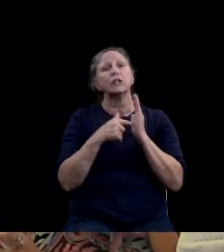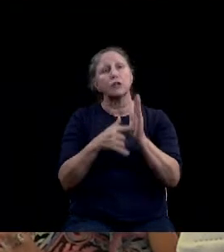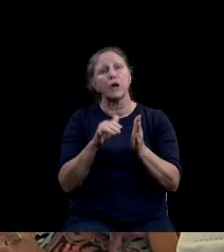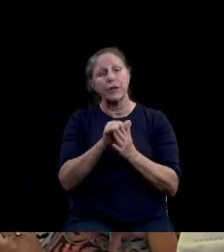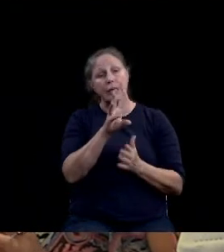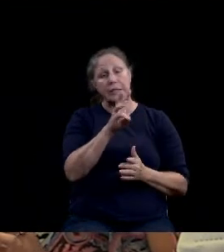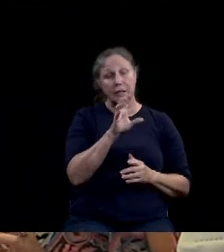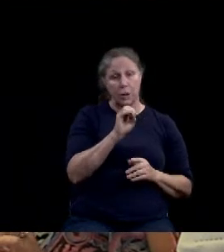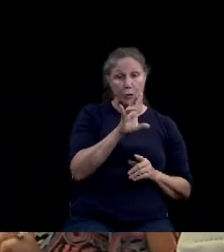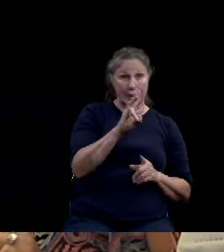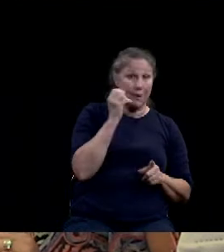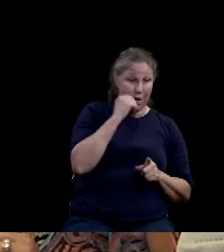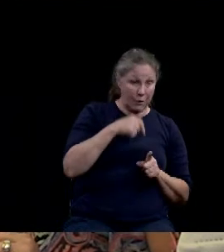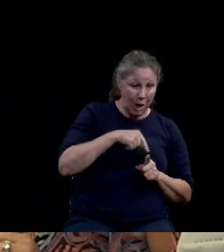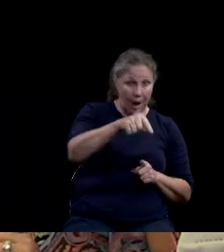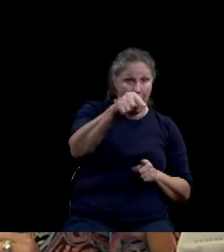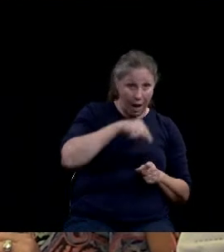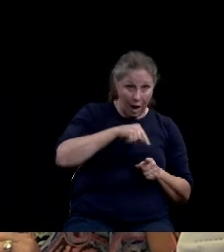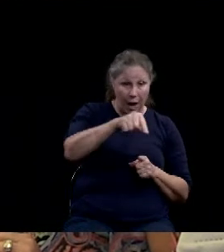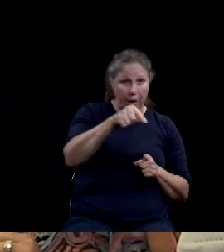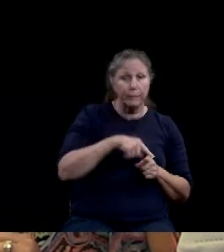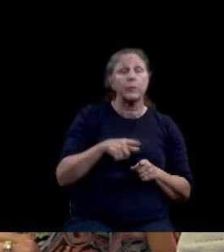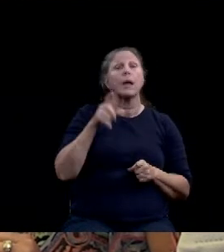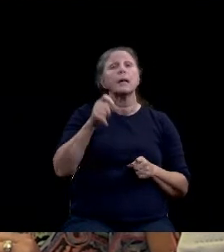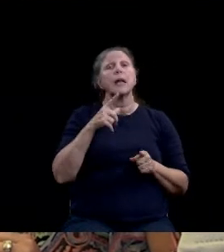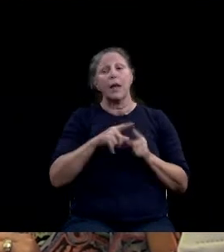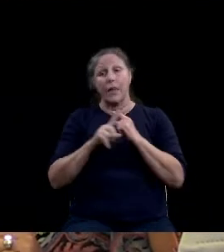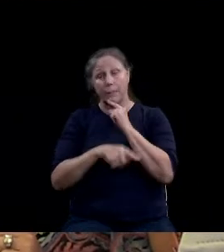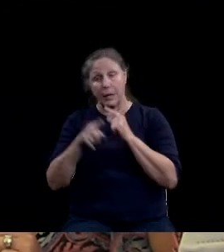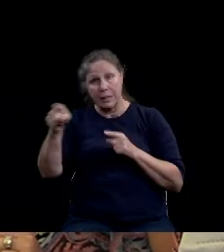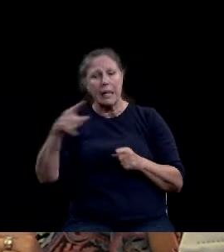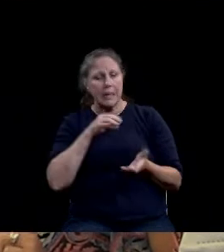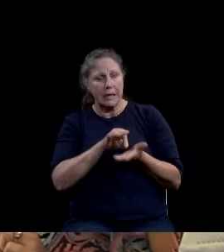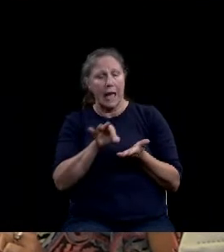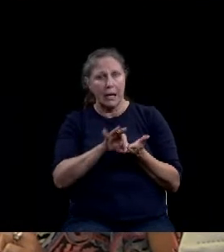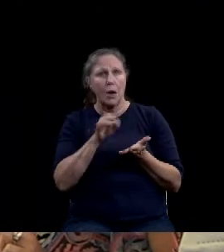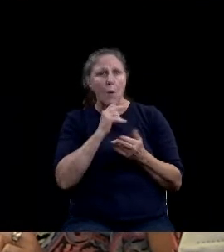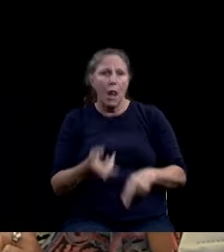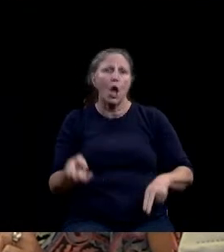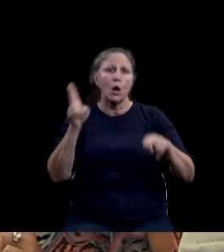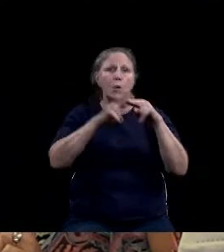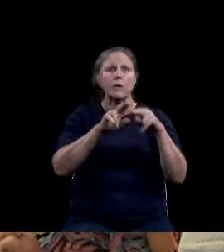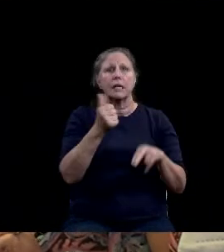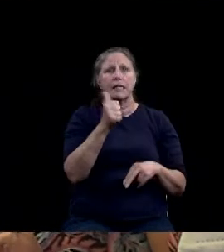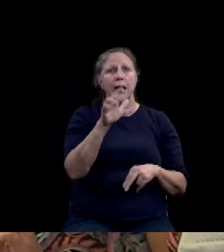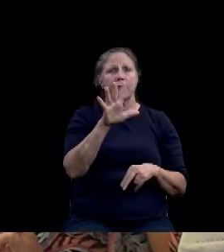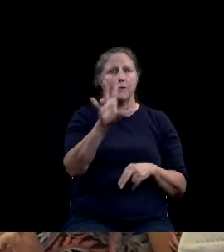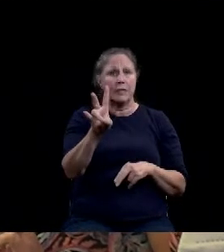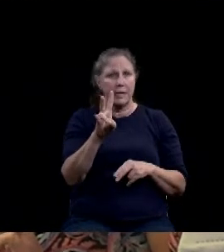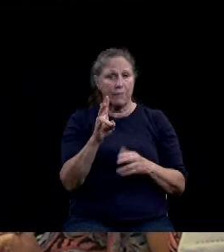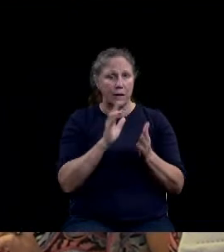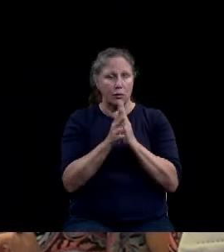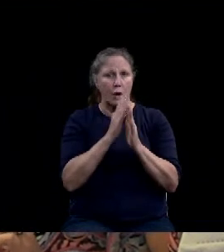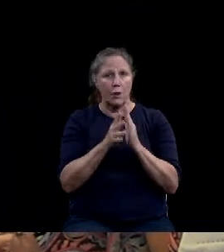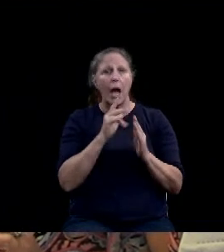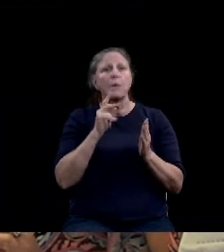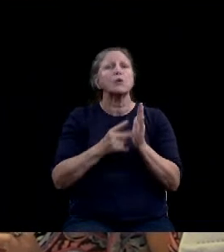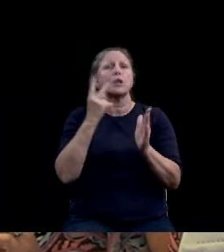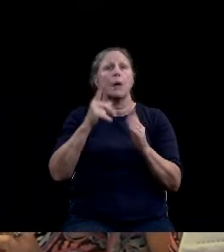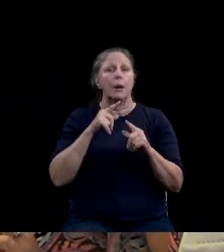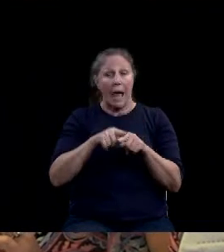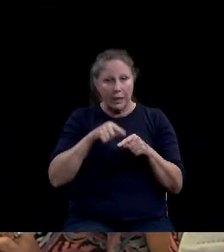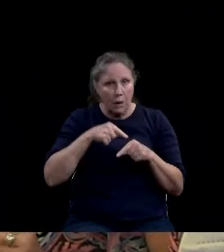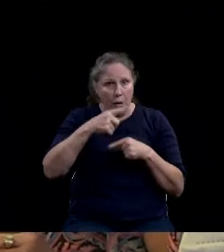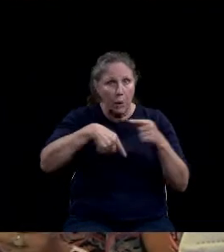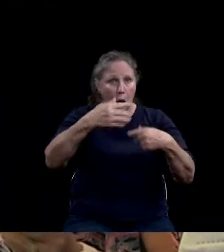application states the vehicle count per day will increase to 1057 vehicles and double over the lifespan of the facility. The analysis indicates 65